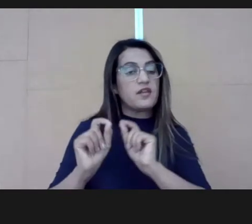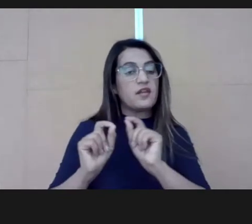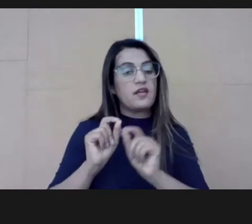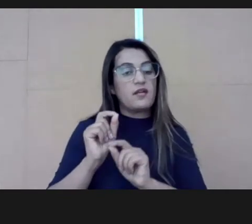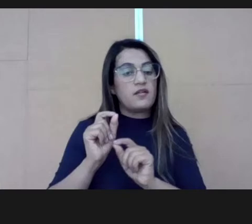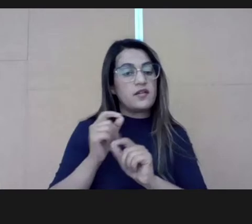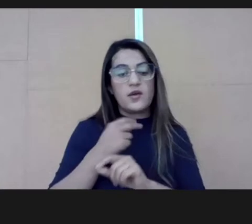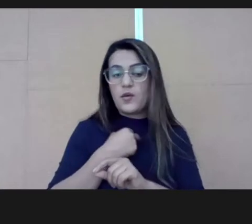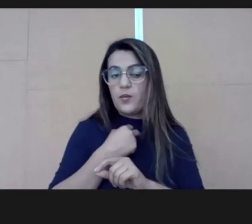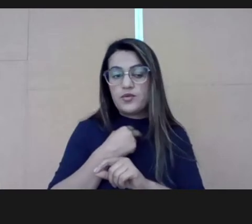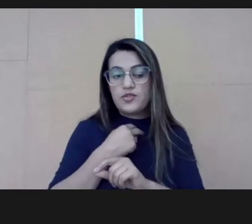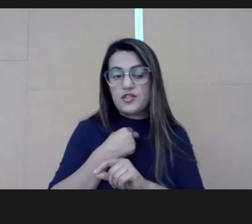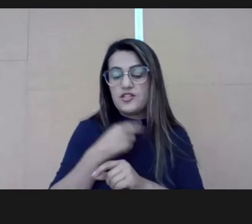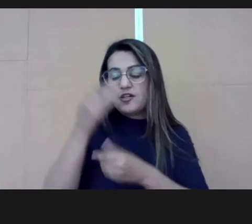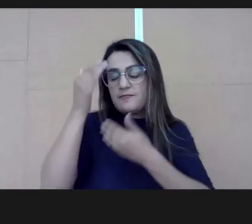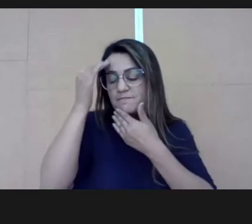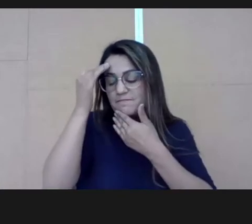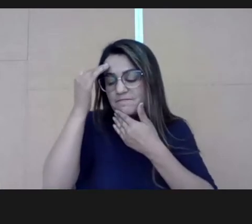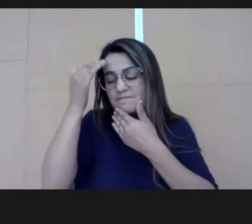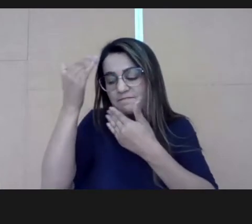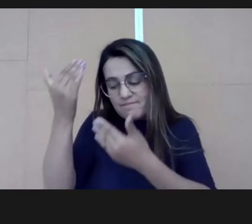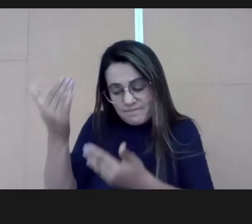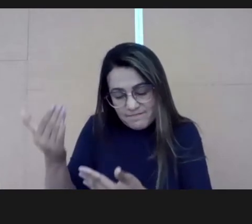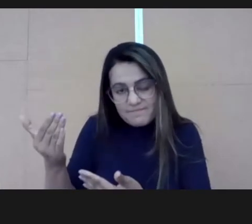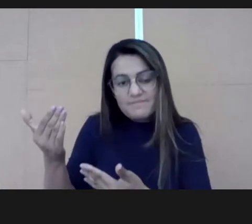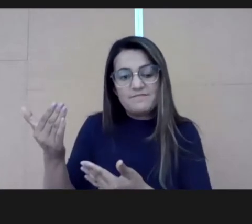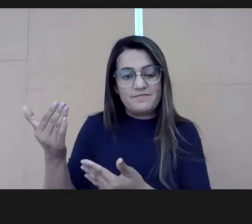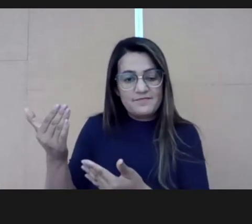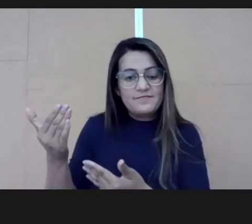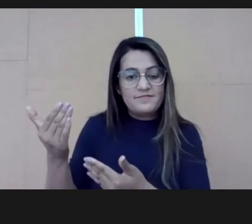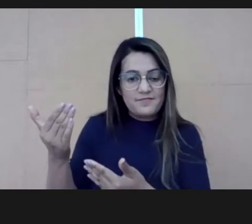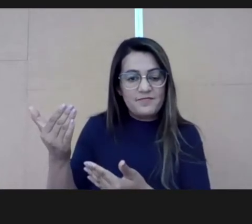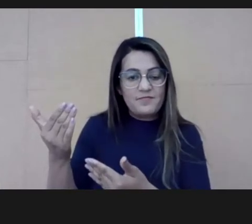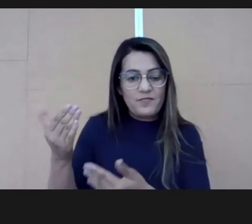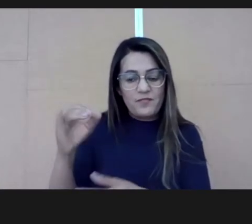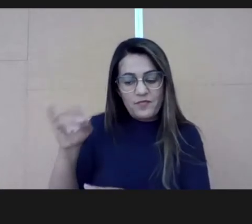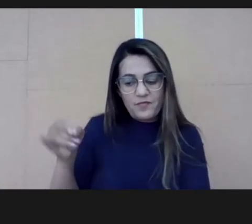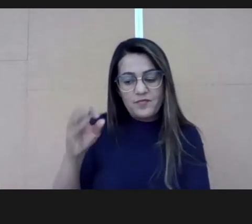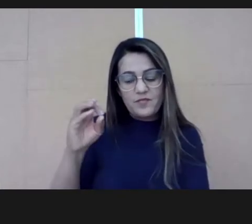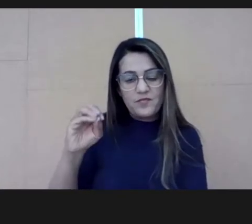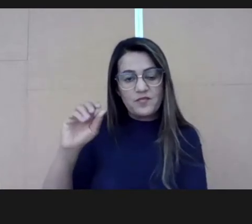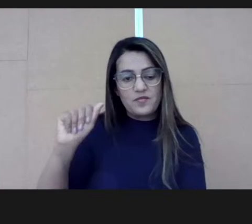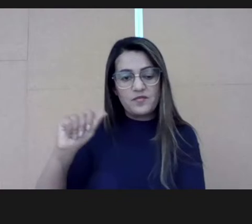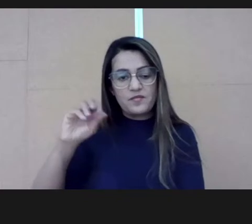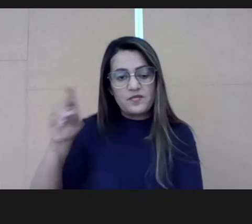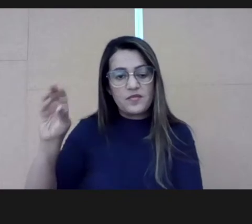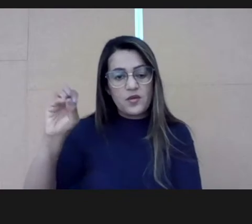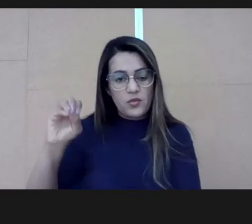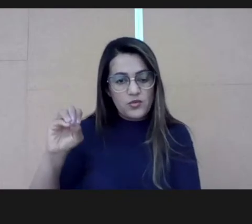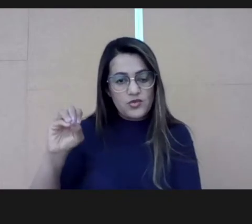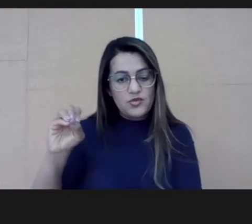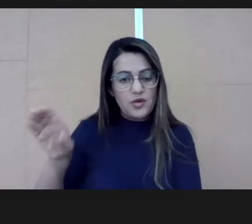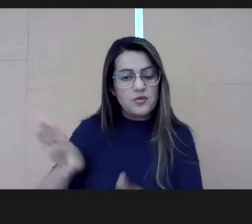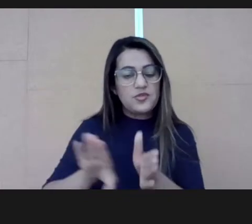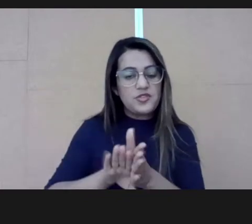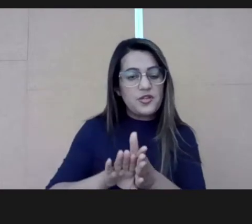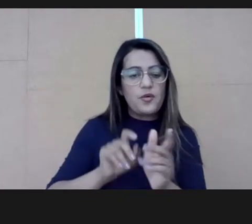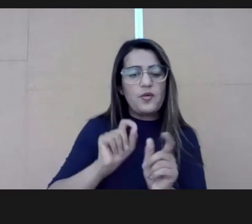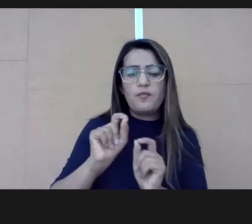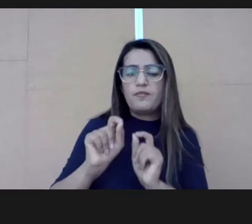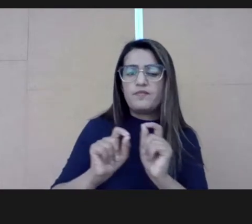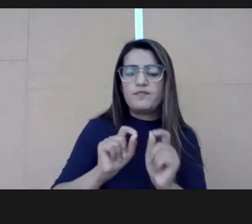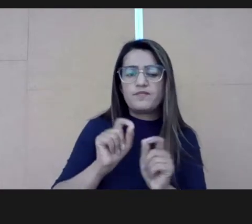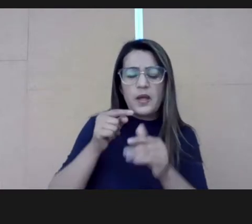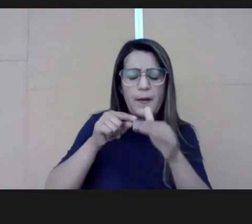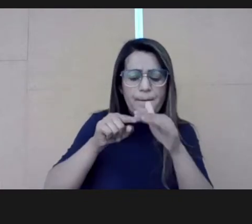a great leader and I could not thank him because he arrived with a